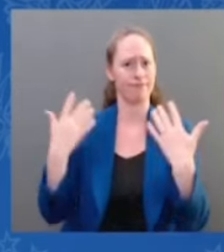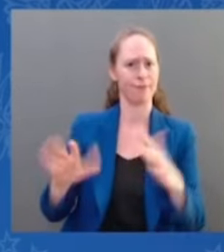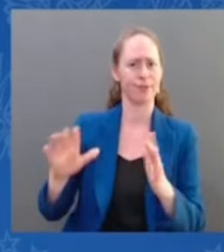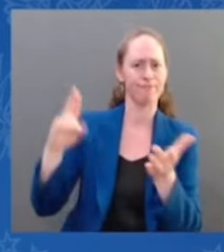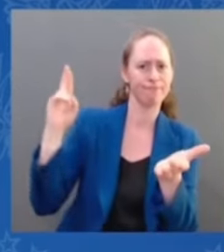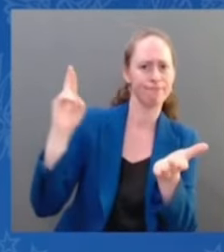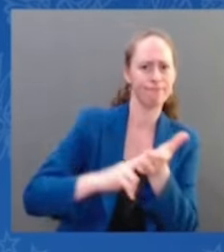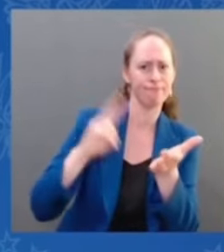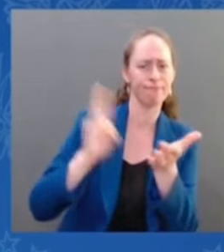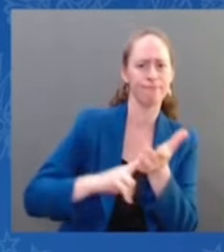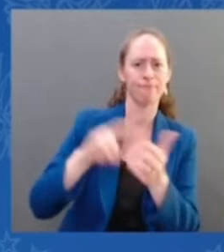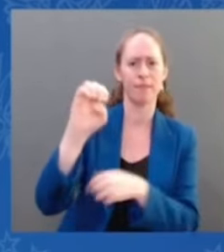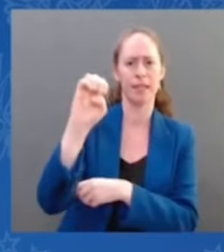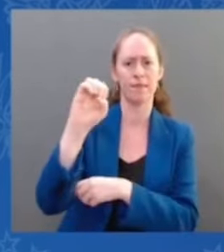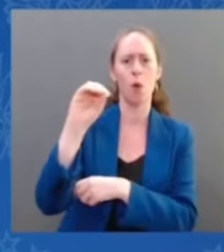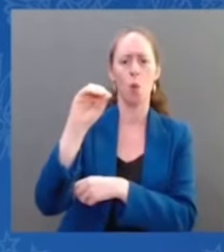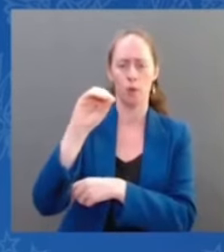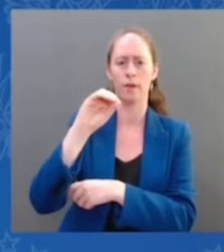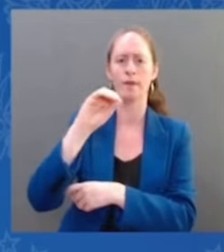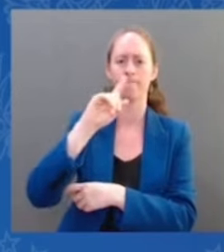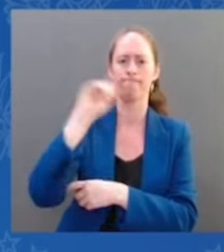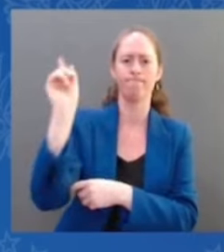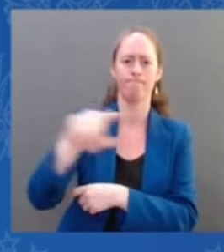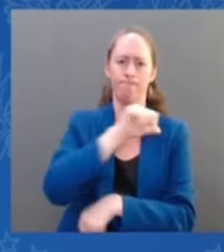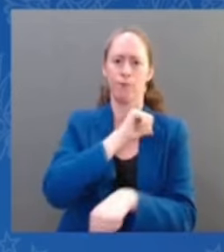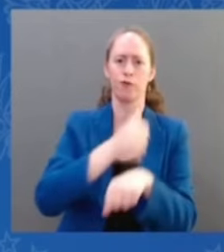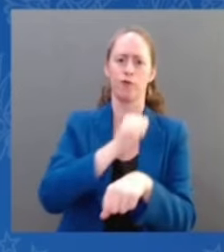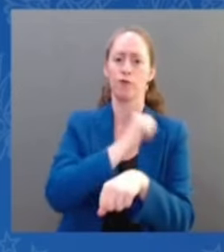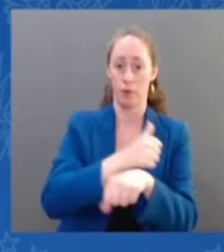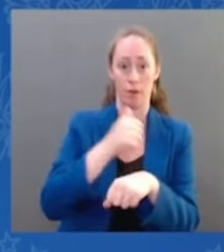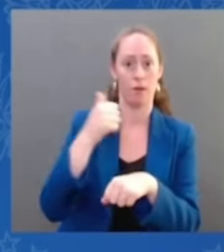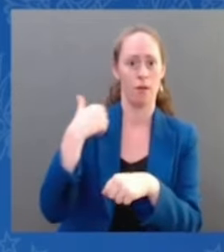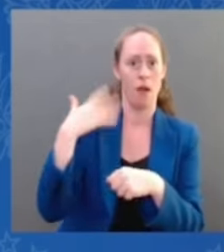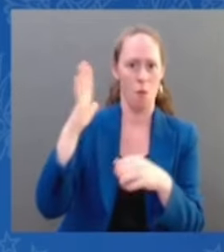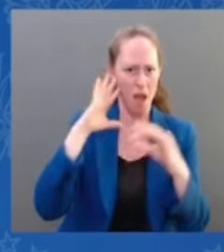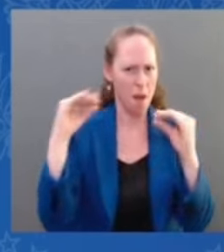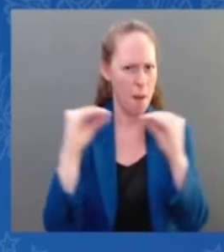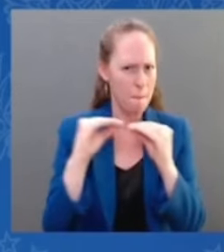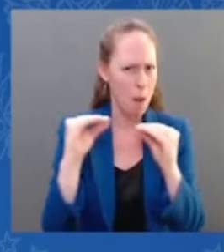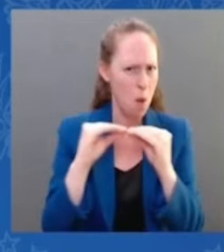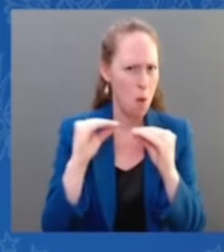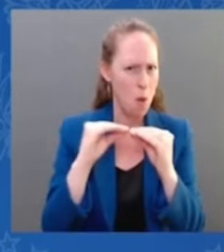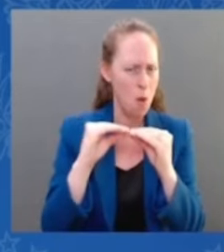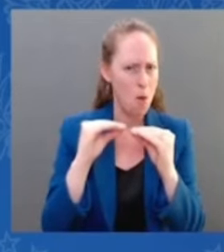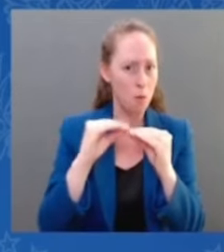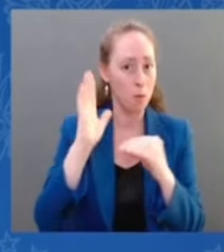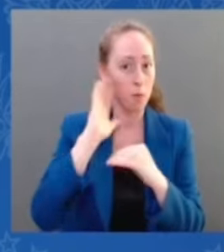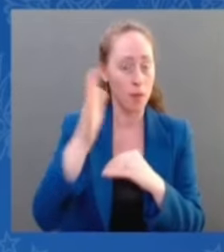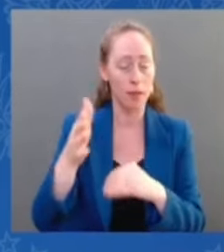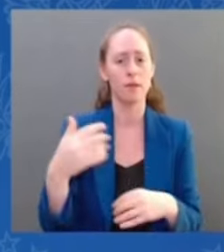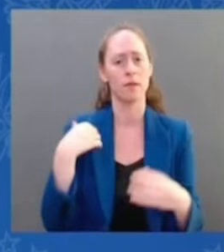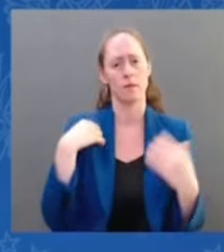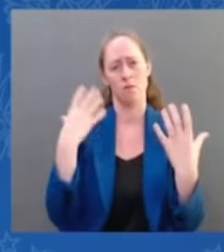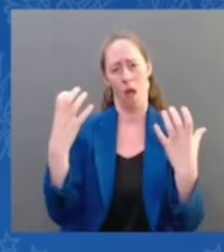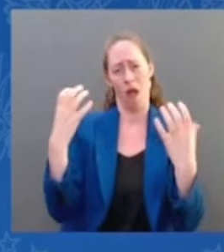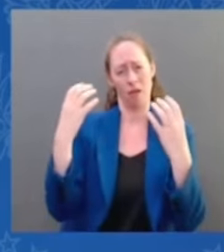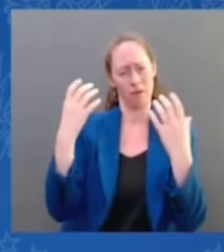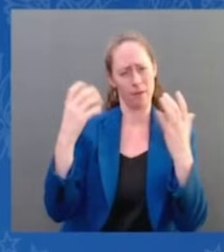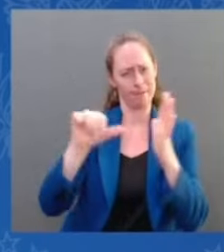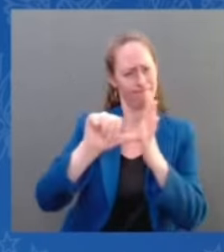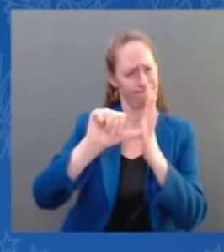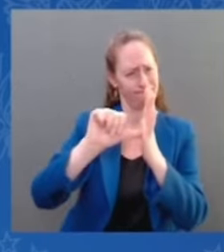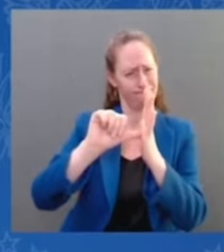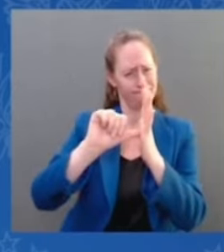decision driven by the Constitution. Let me say it again. This was not a decision driven by the Constitution. And despite what those